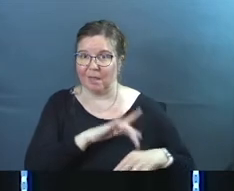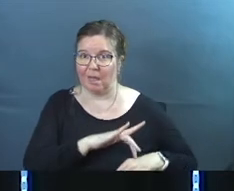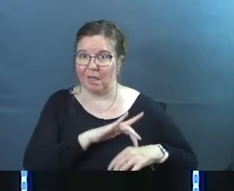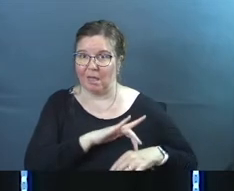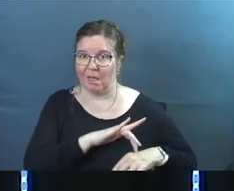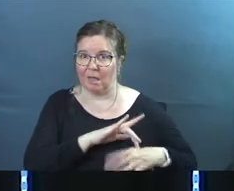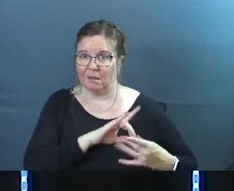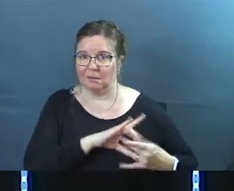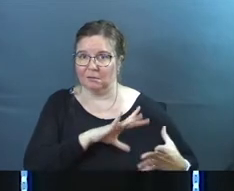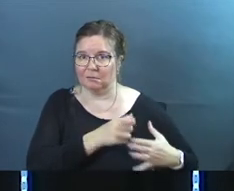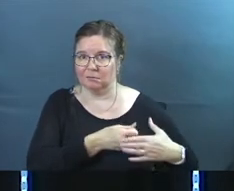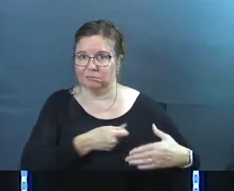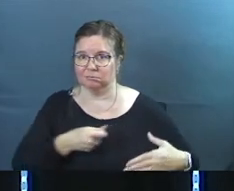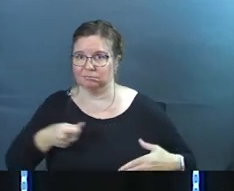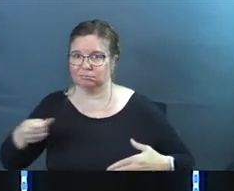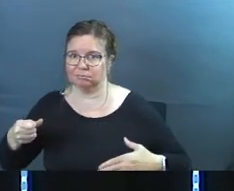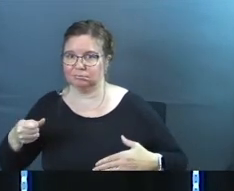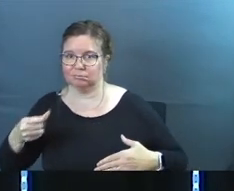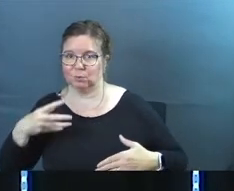is to take us out